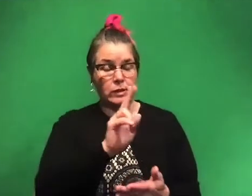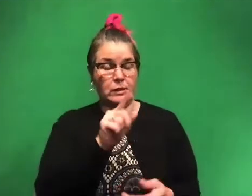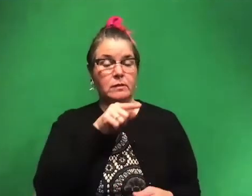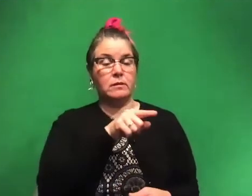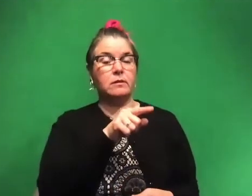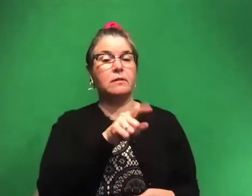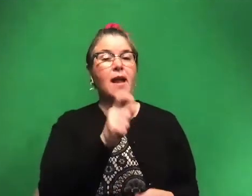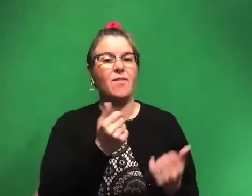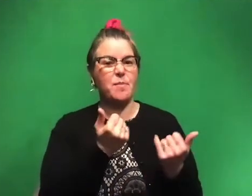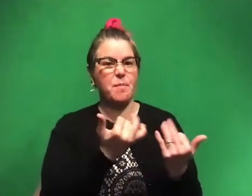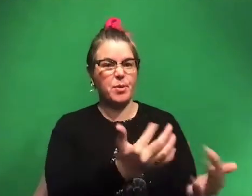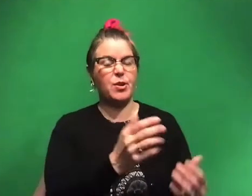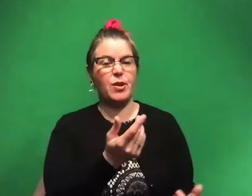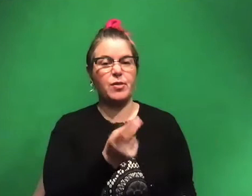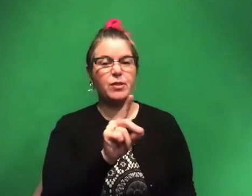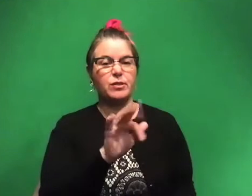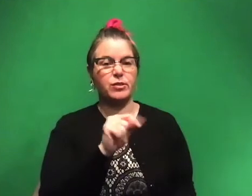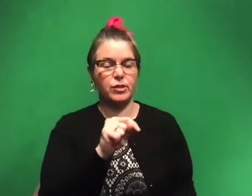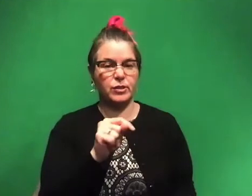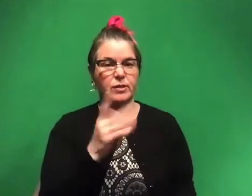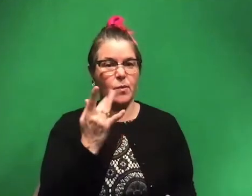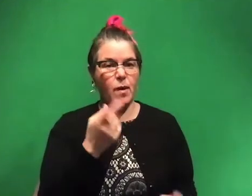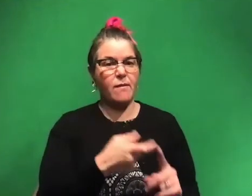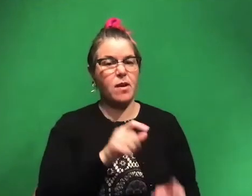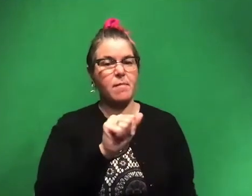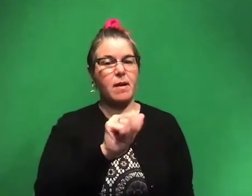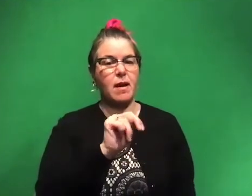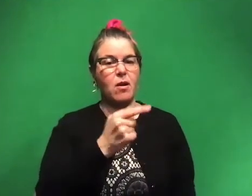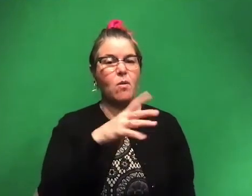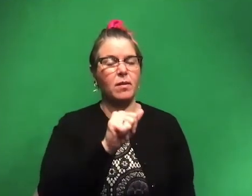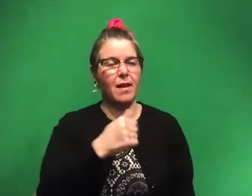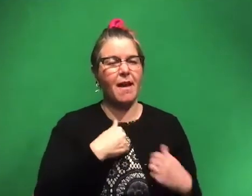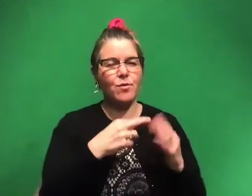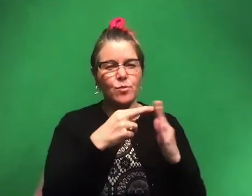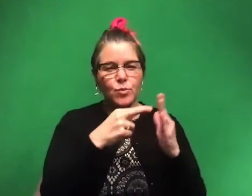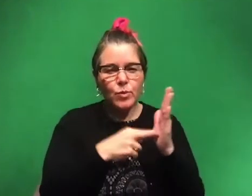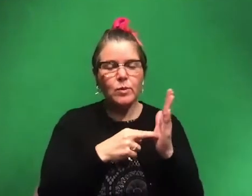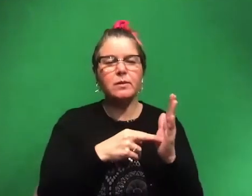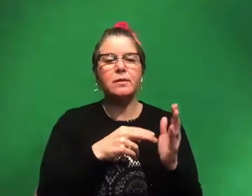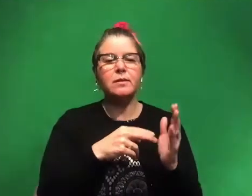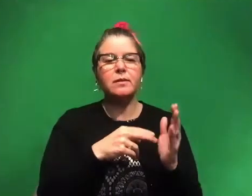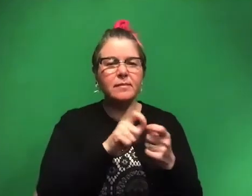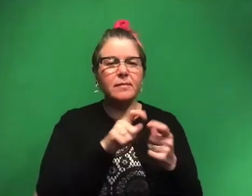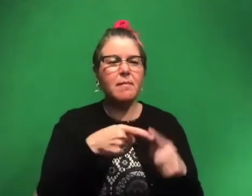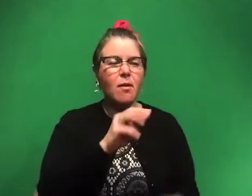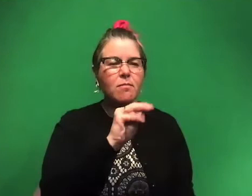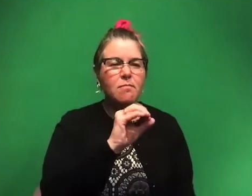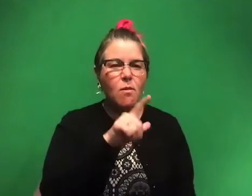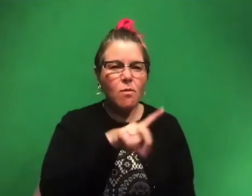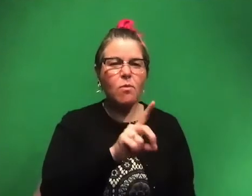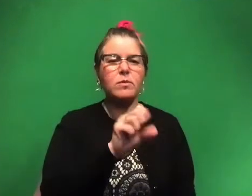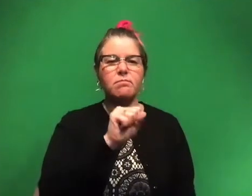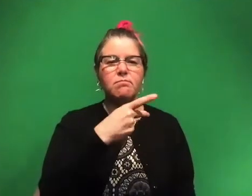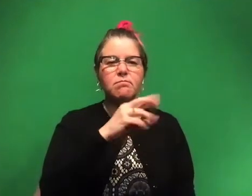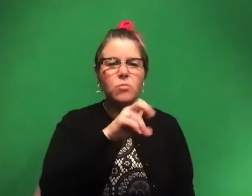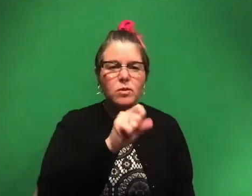had to burn the dirt, um, because it was from Angola and there's some rules about like mold and spores from